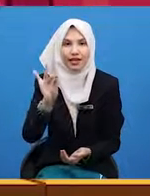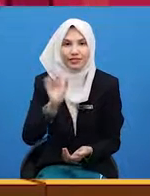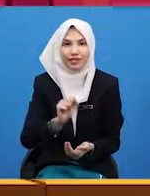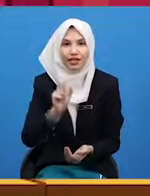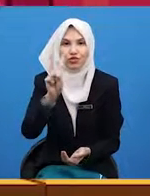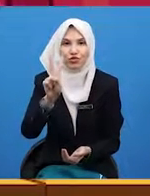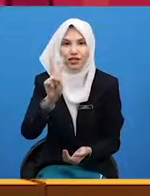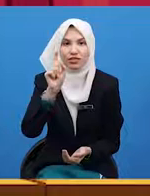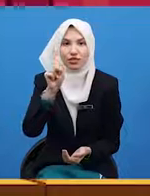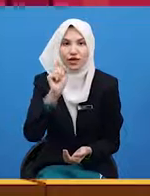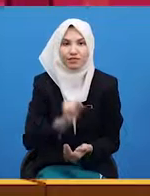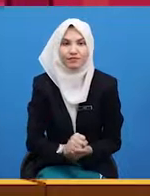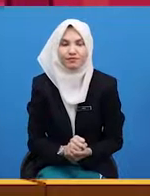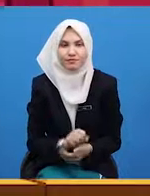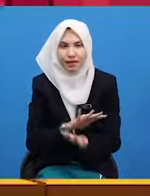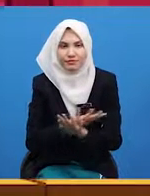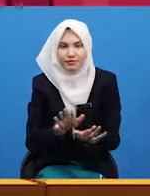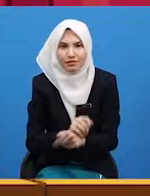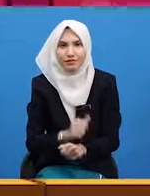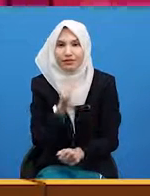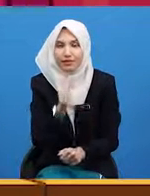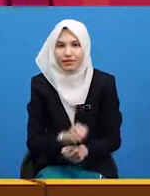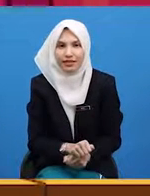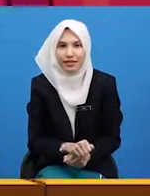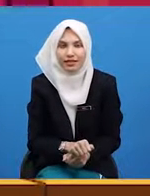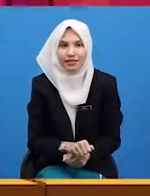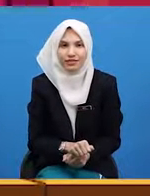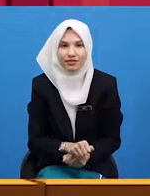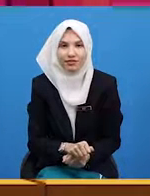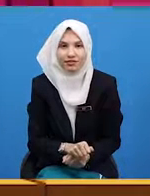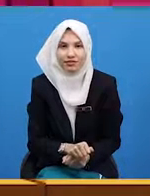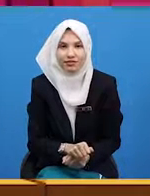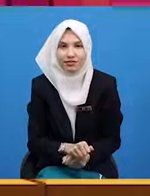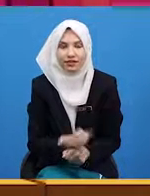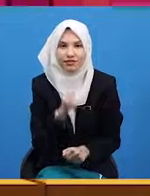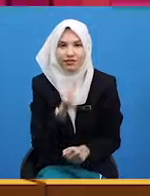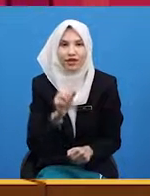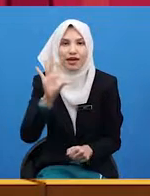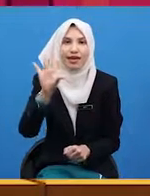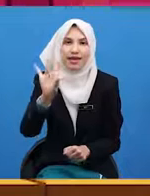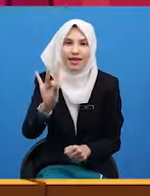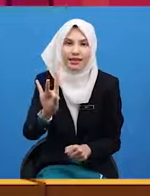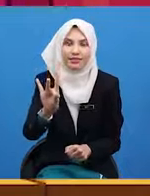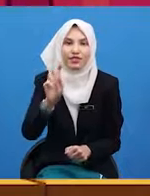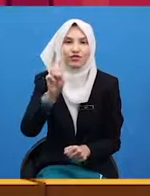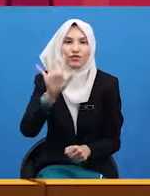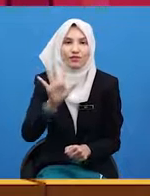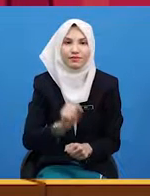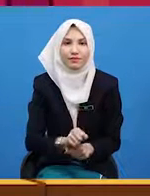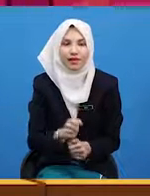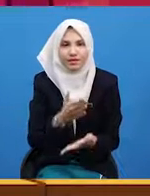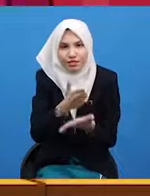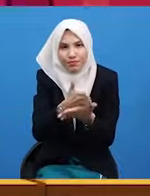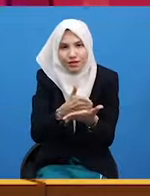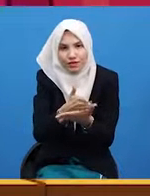It's not eight twenty and it's not eight twenty-five. It is between